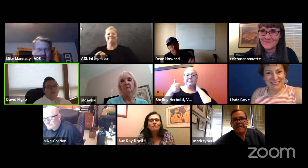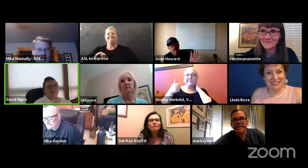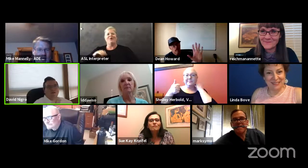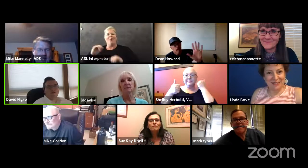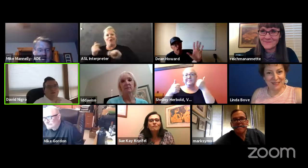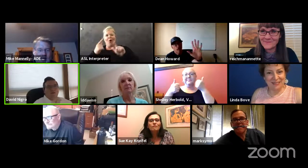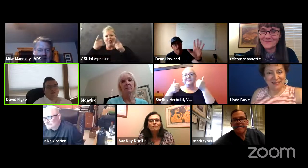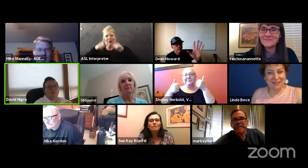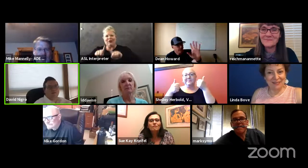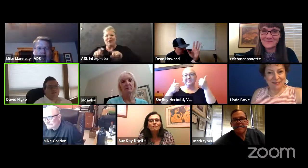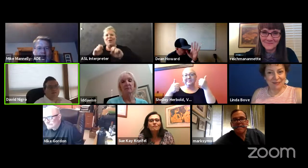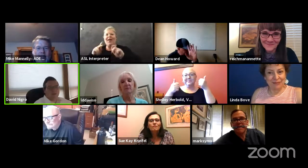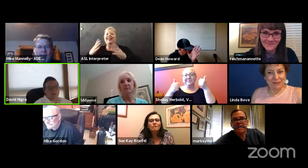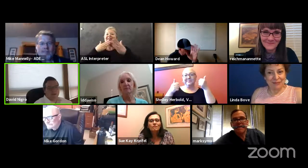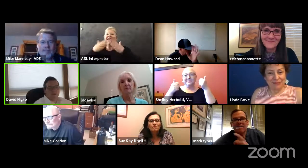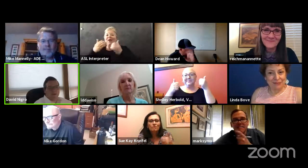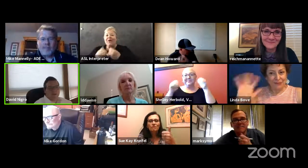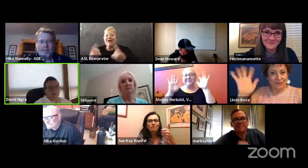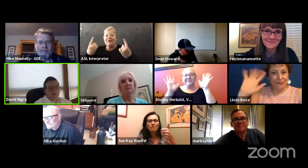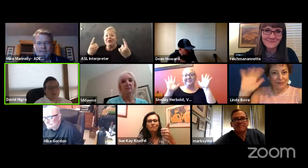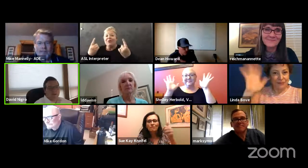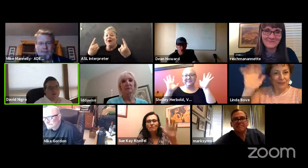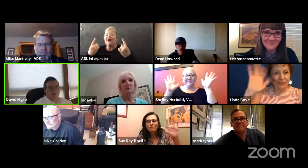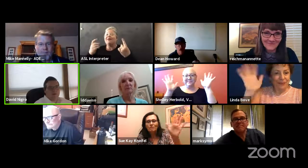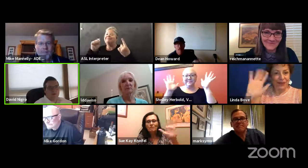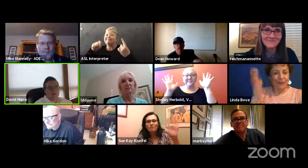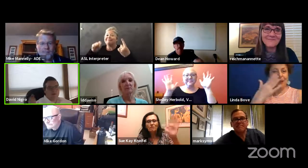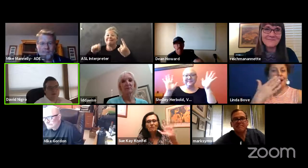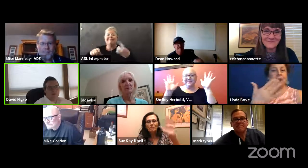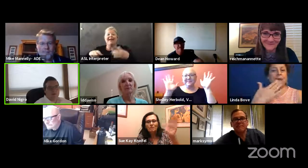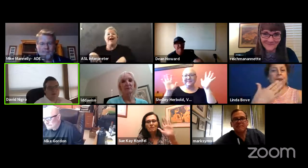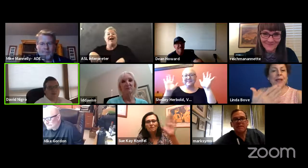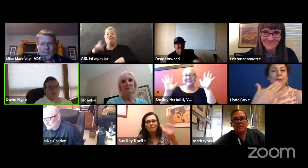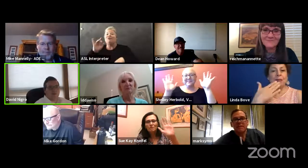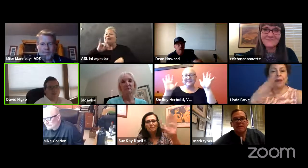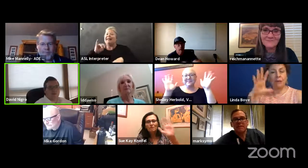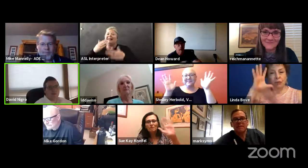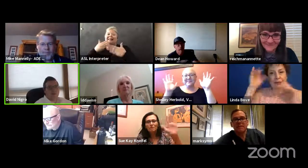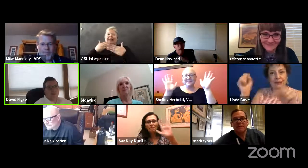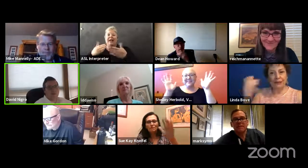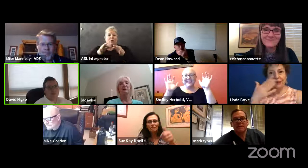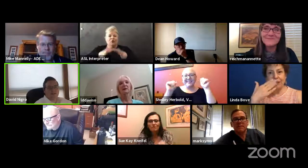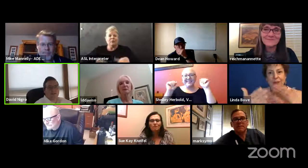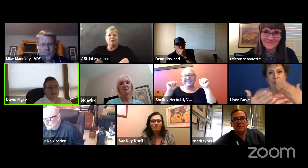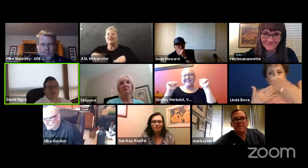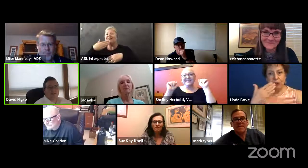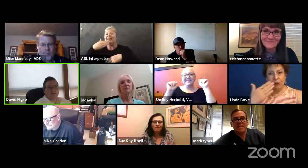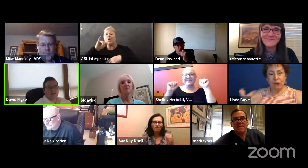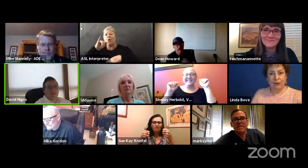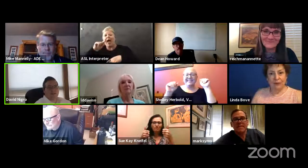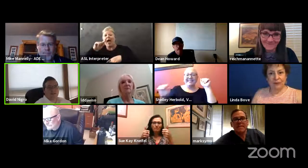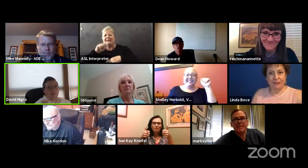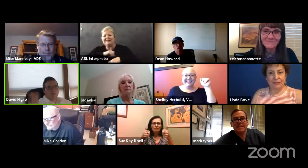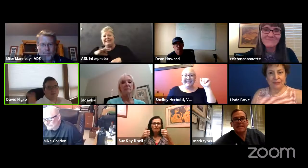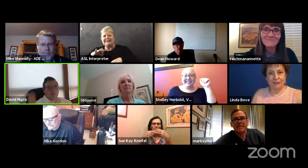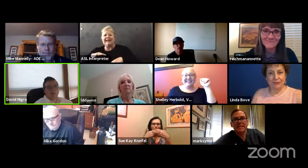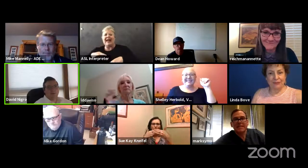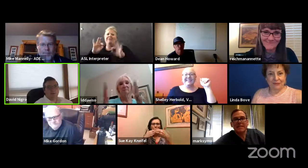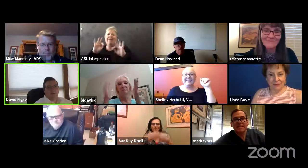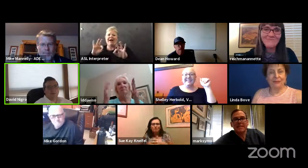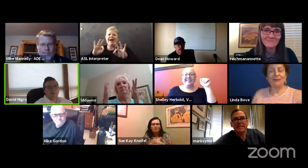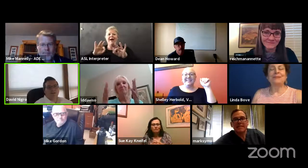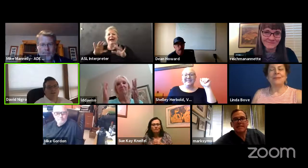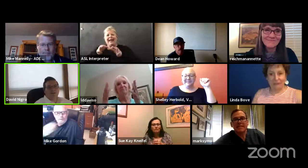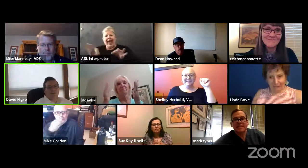thank you everyone um and to echo comments that others have said uh thank you for the interpreters and the it staff for setting this up we have the captioning